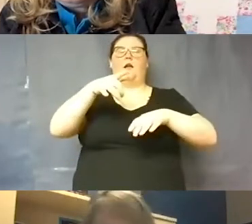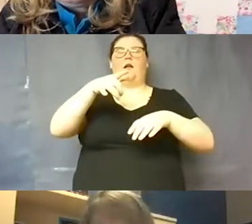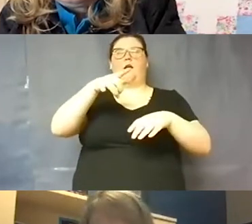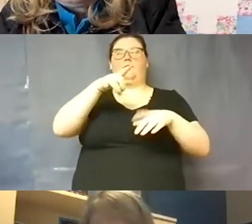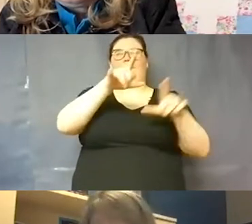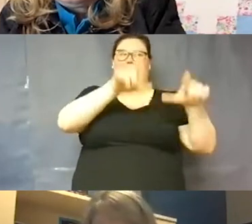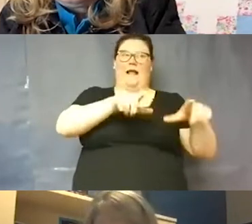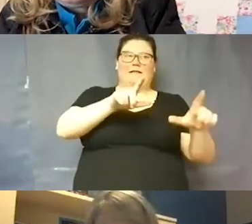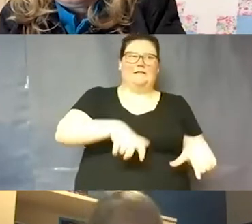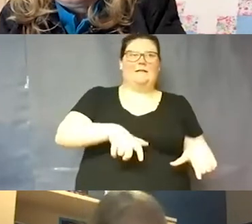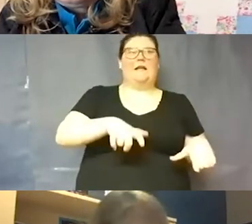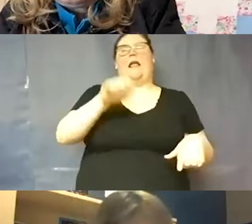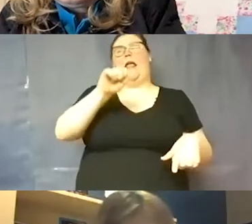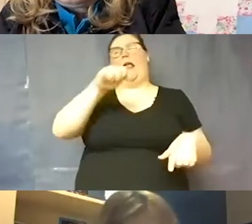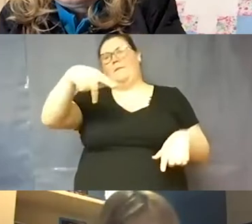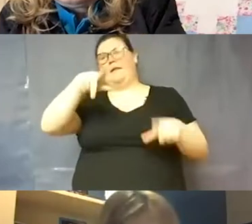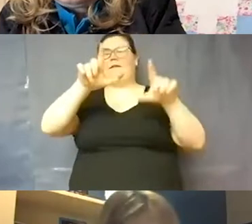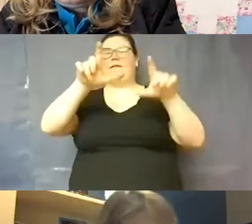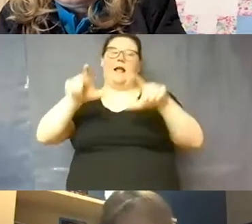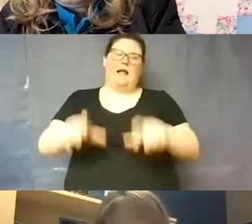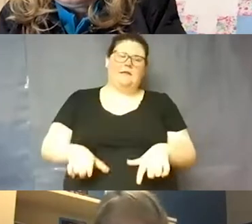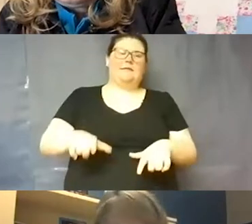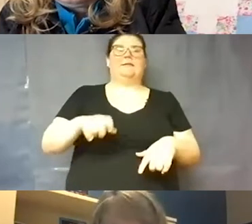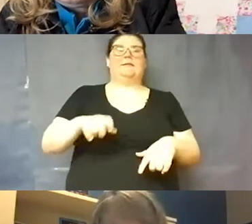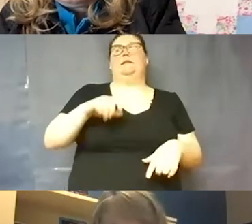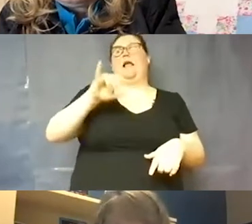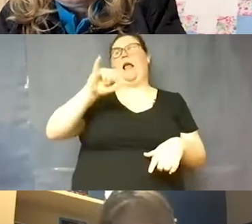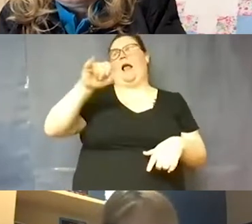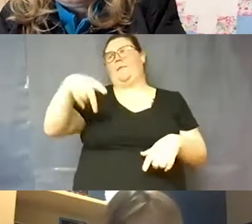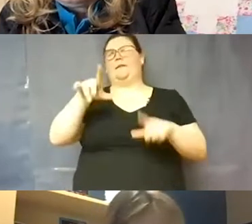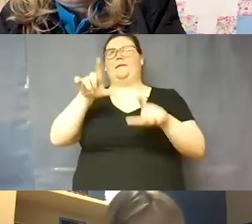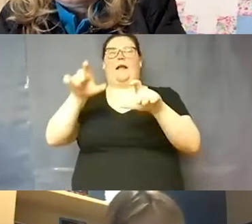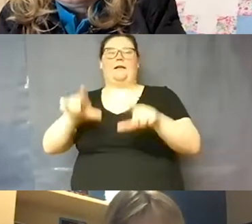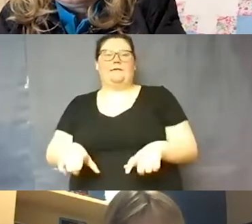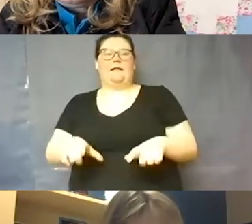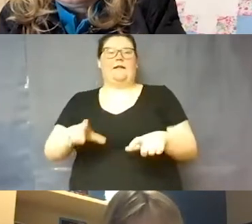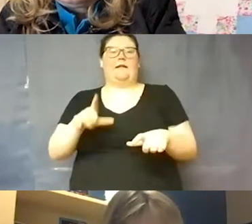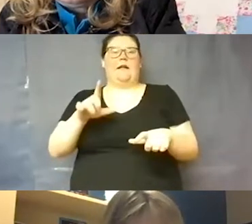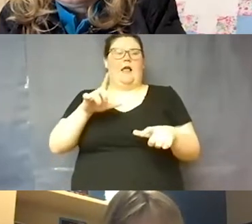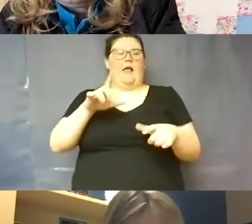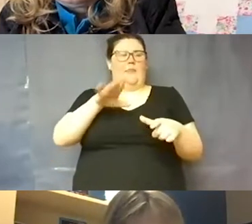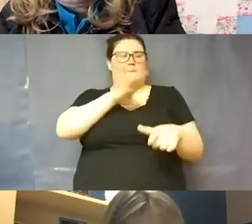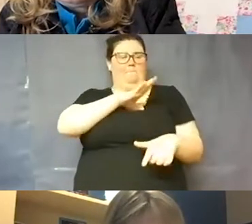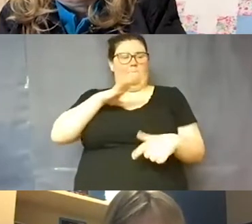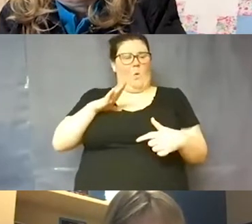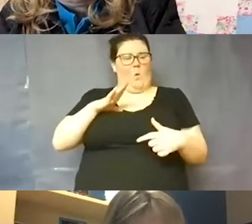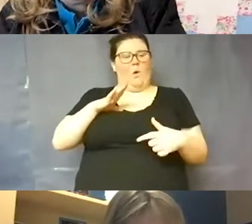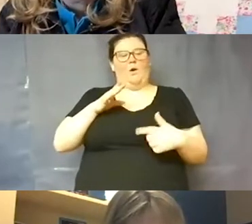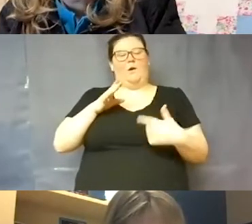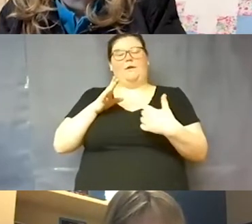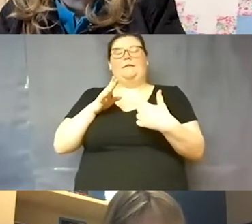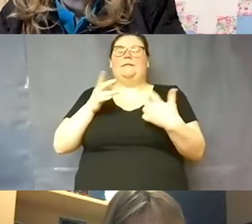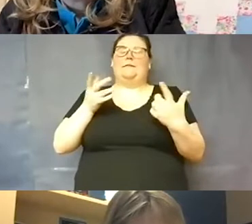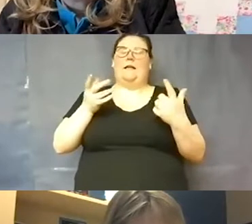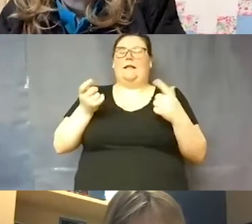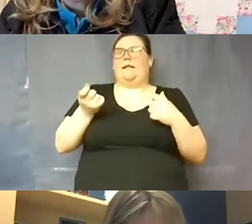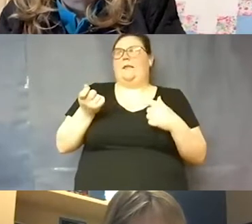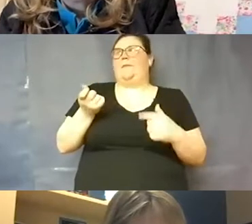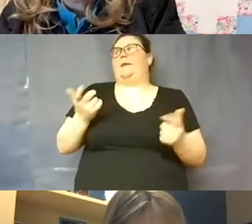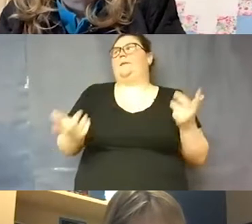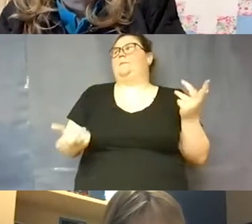AP testing and IB testing. The college board is being a little I